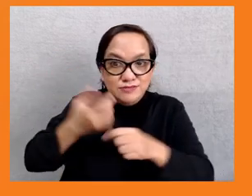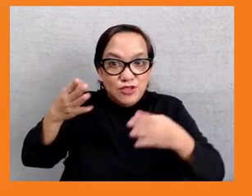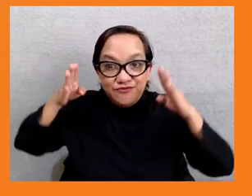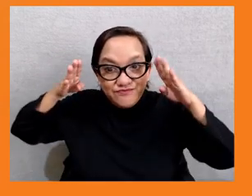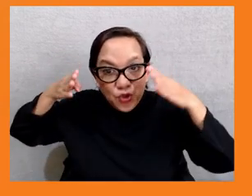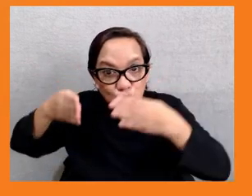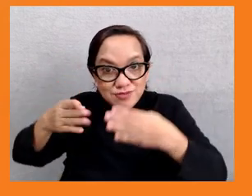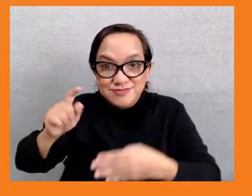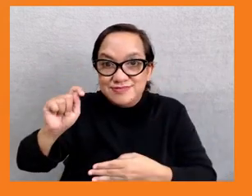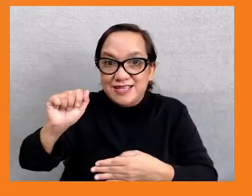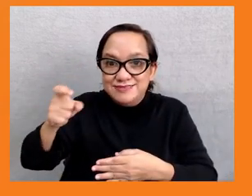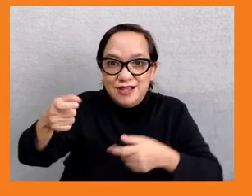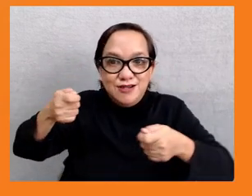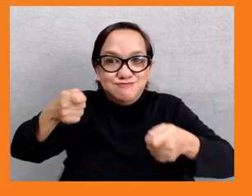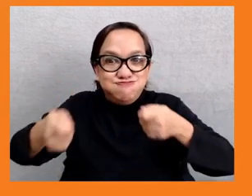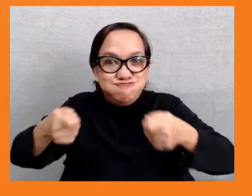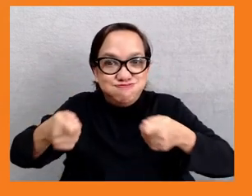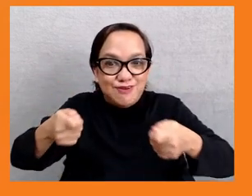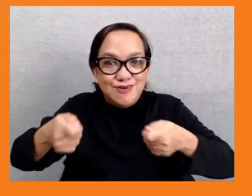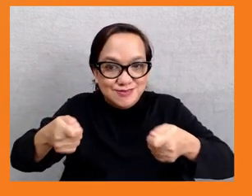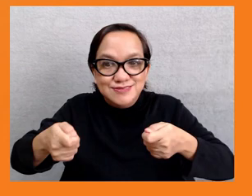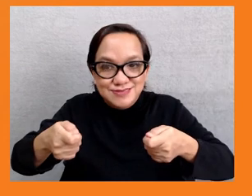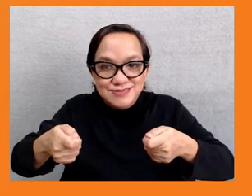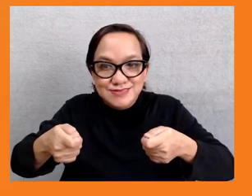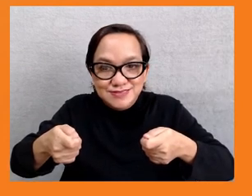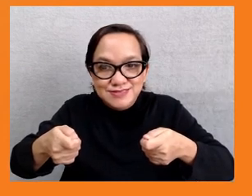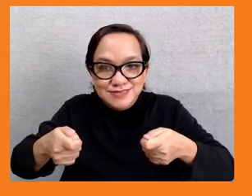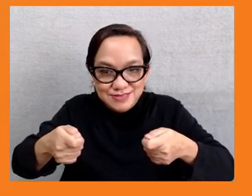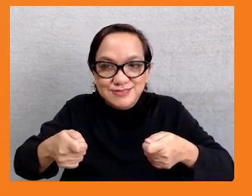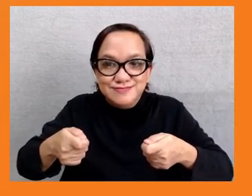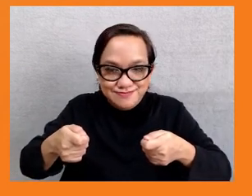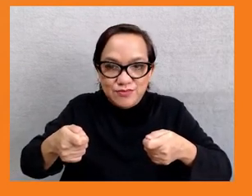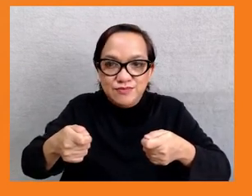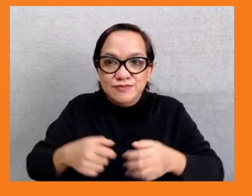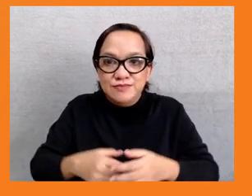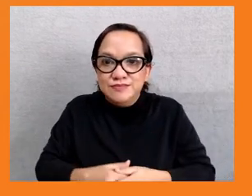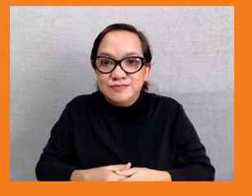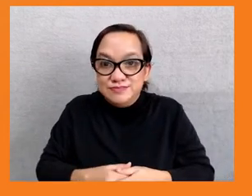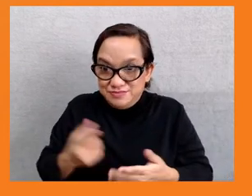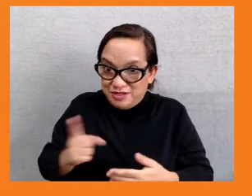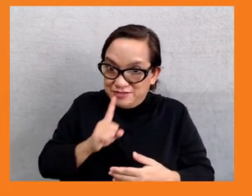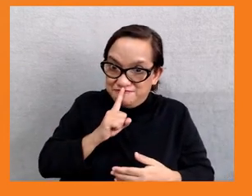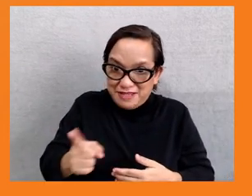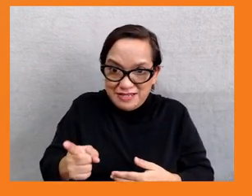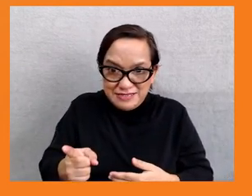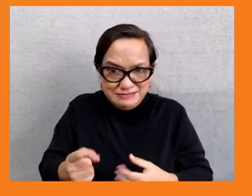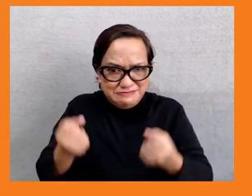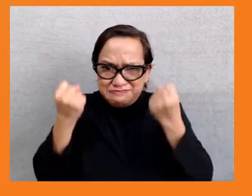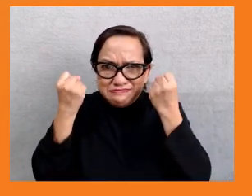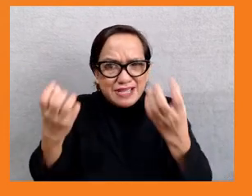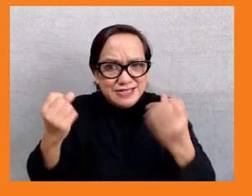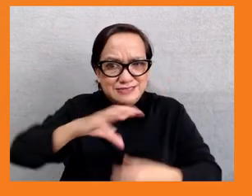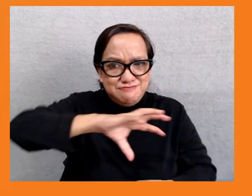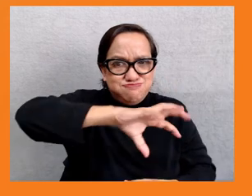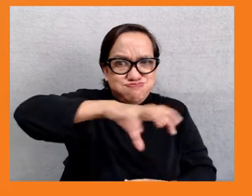one of the contexts is that, you know, many governments have actually spent pretty aggressively in response to the pandemic to deal